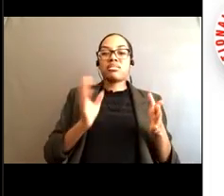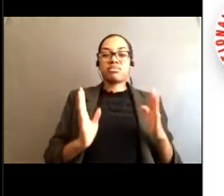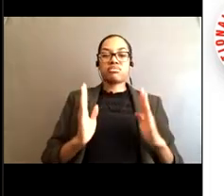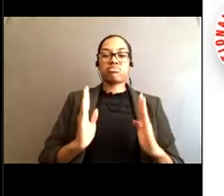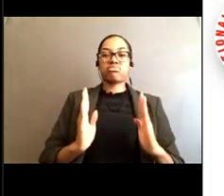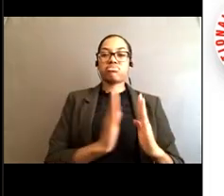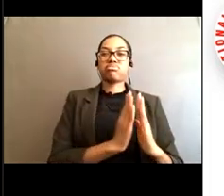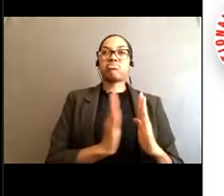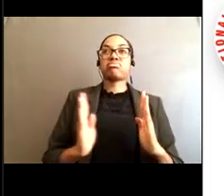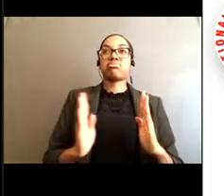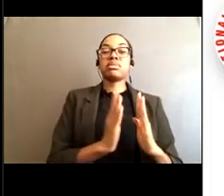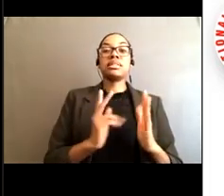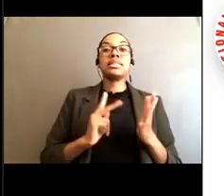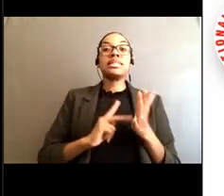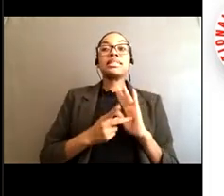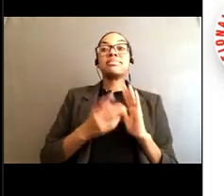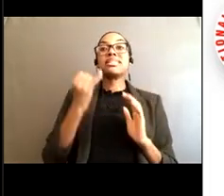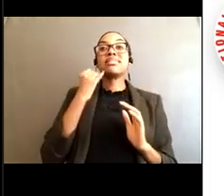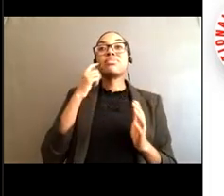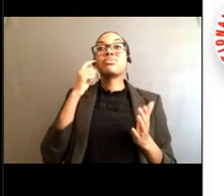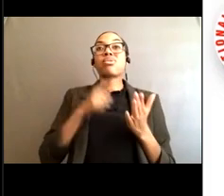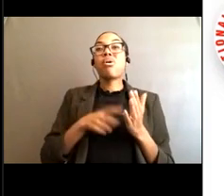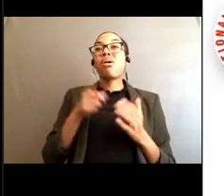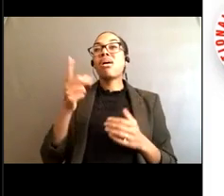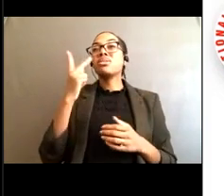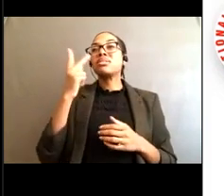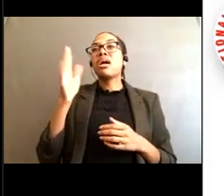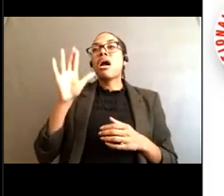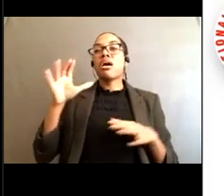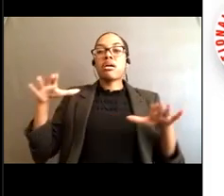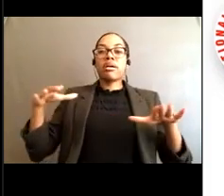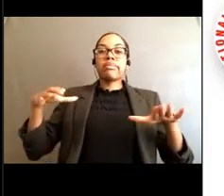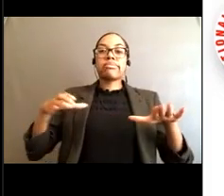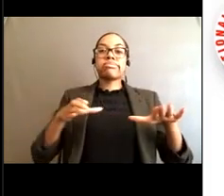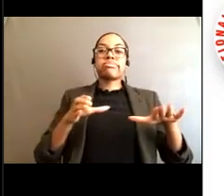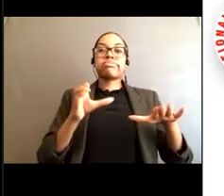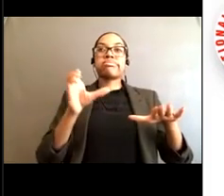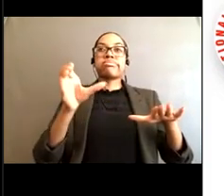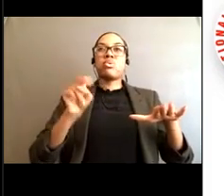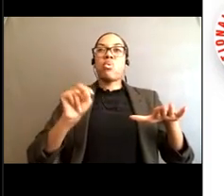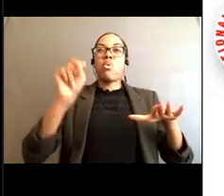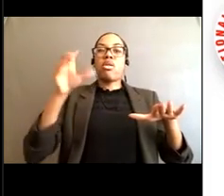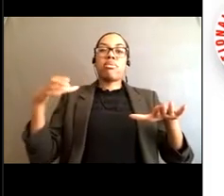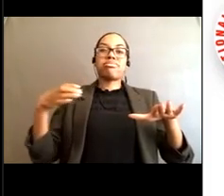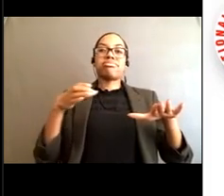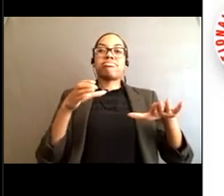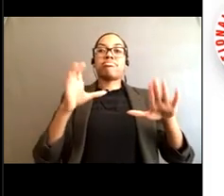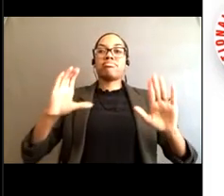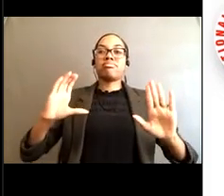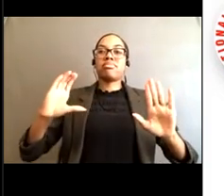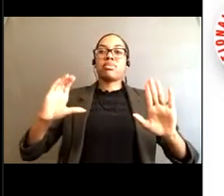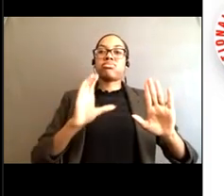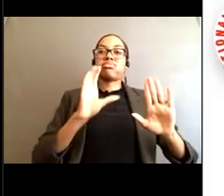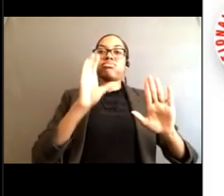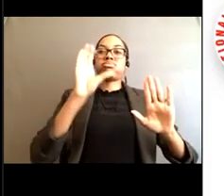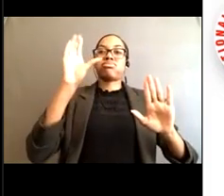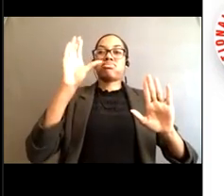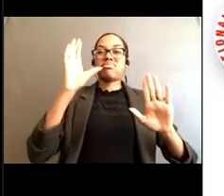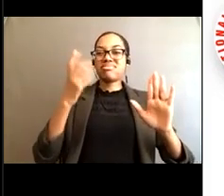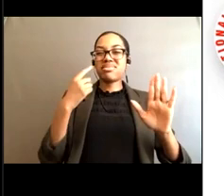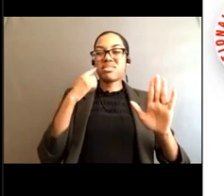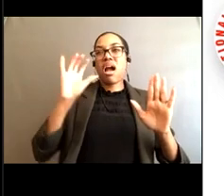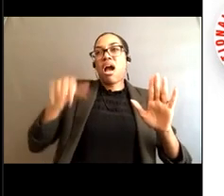this, saw the forecast, saw it curve to the north, and were thinking, oh, you know, we're good, we're safe. But